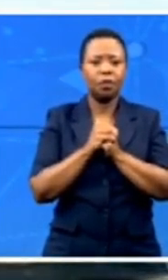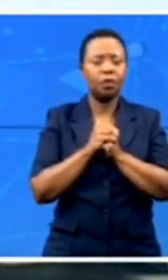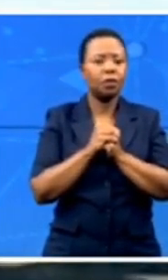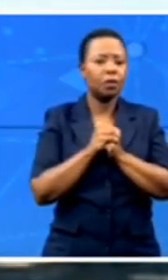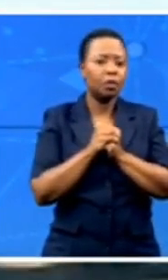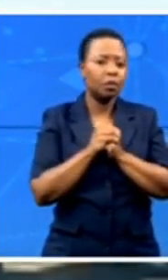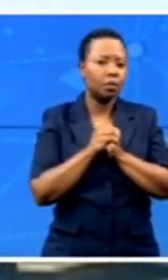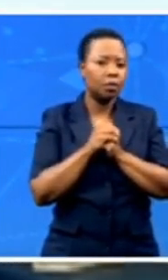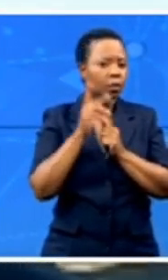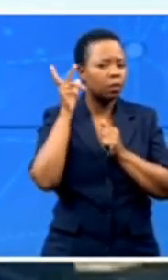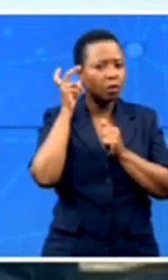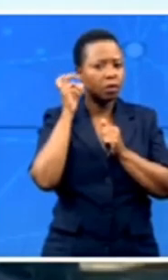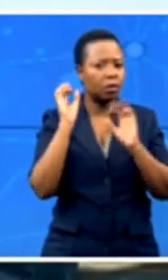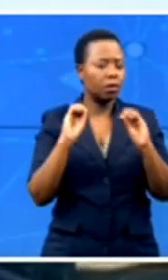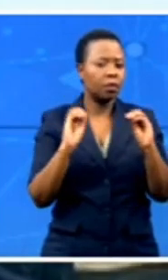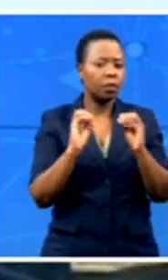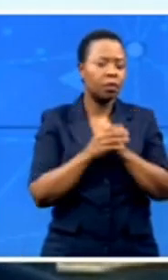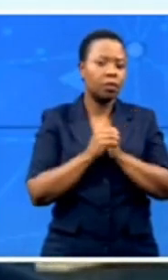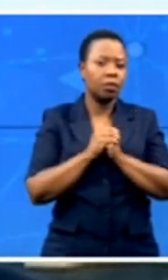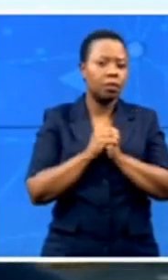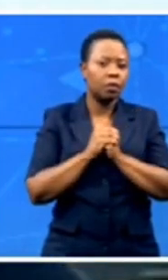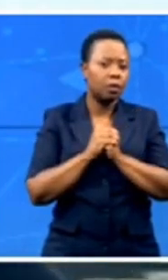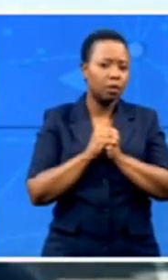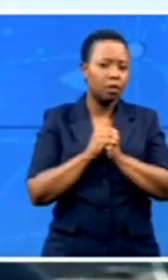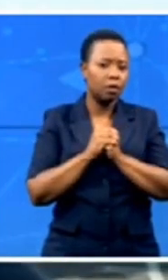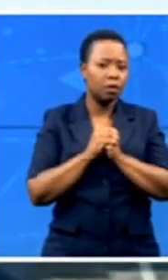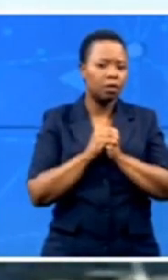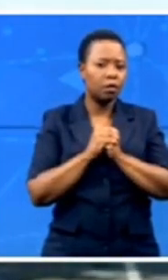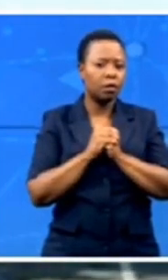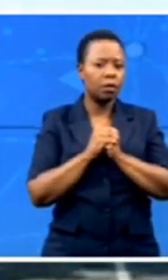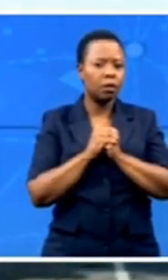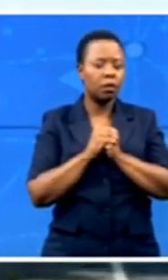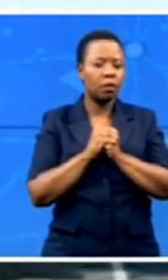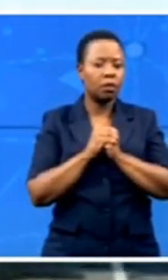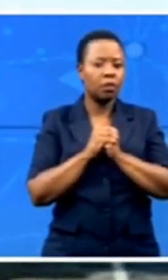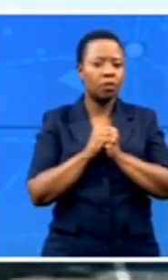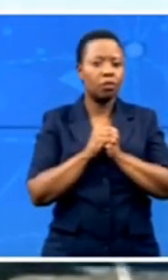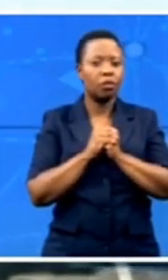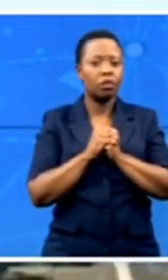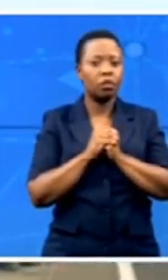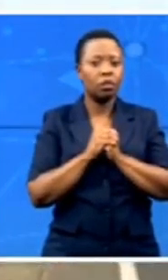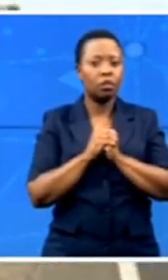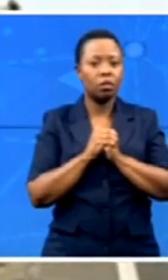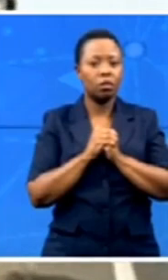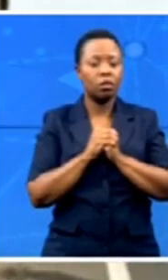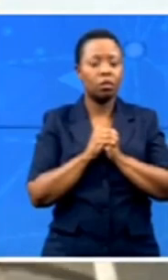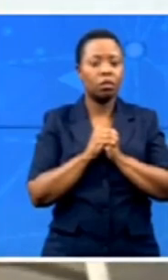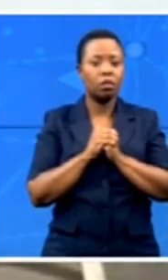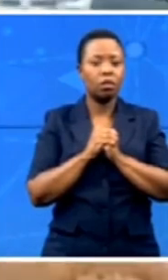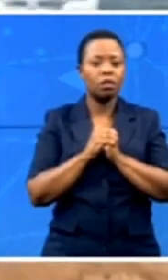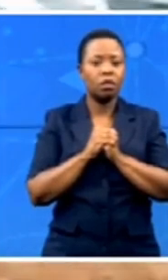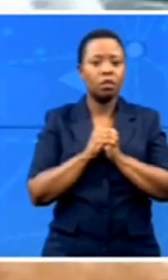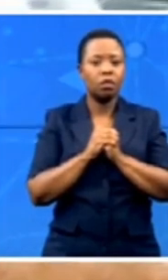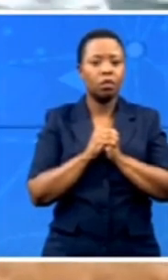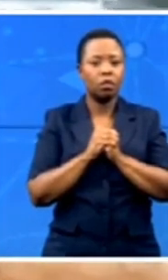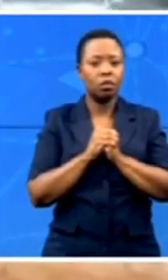And the trailer also burned, and also the stock, so that they come back because of the damage, so it's a good